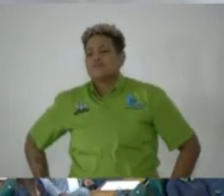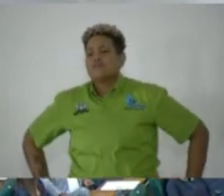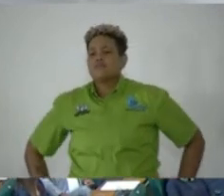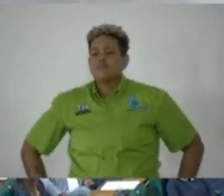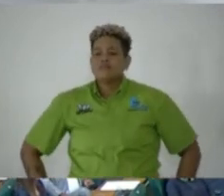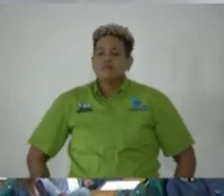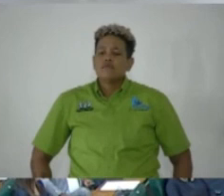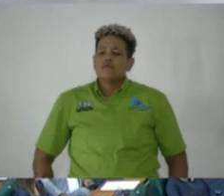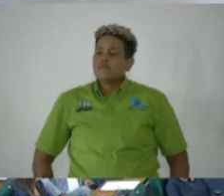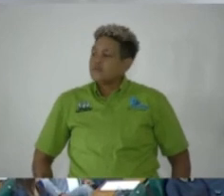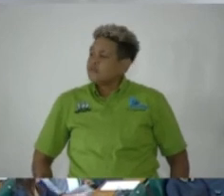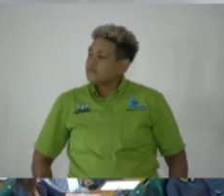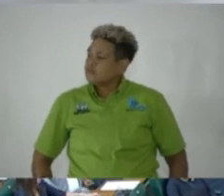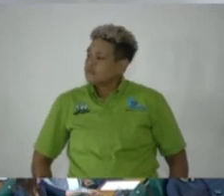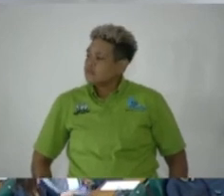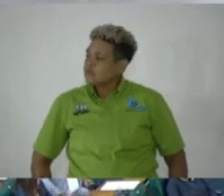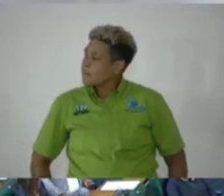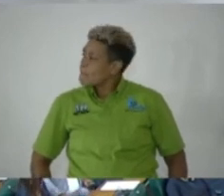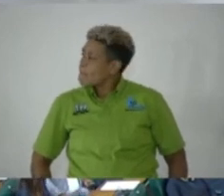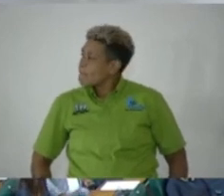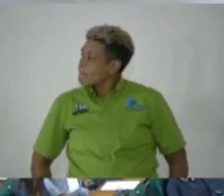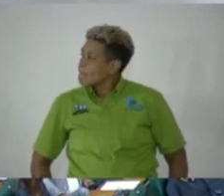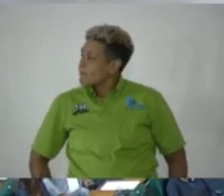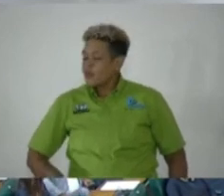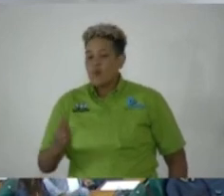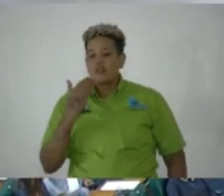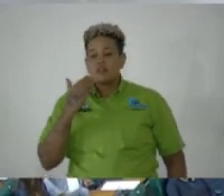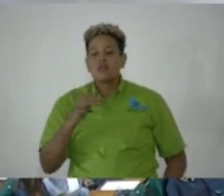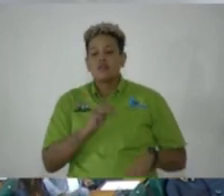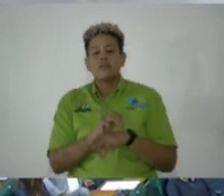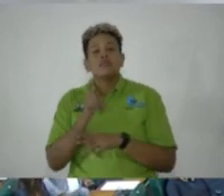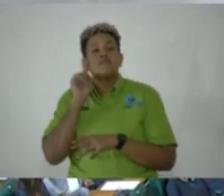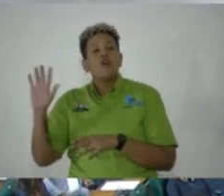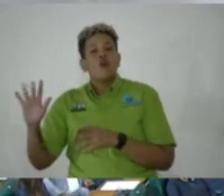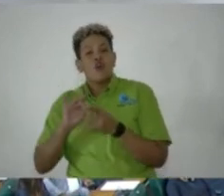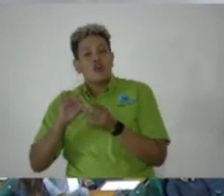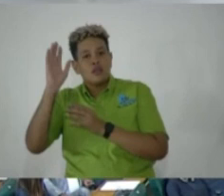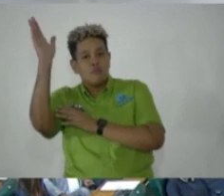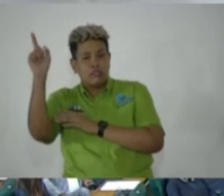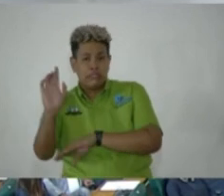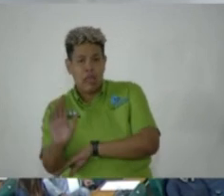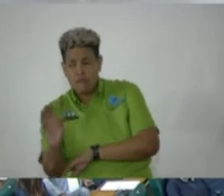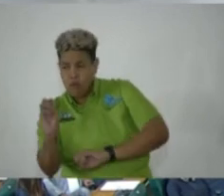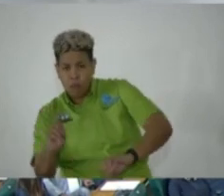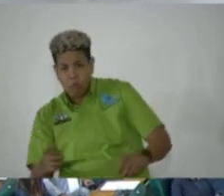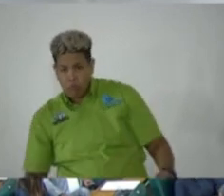I want to thank the minister for her presentation this afternoon,